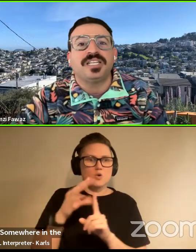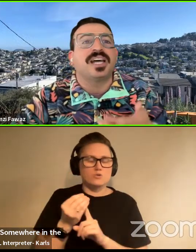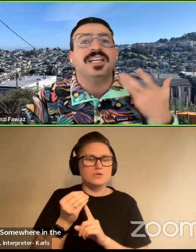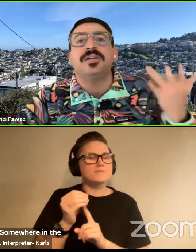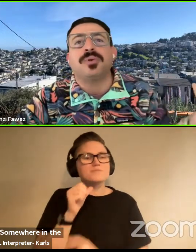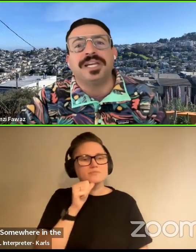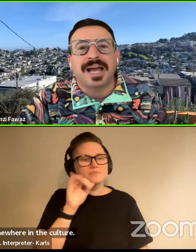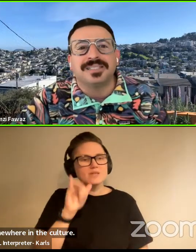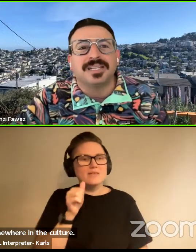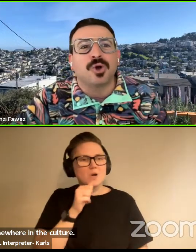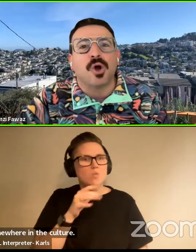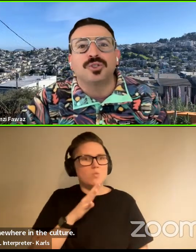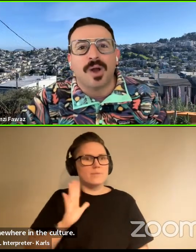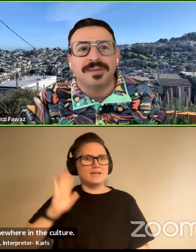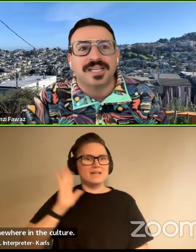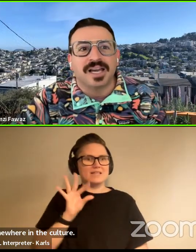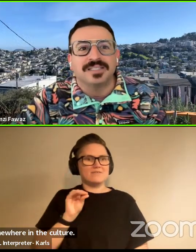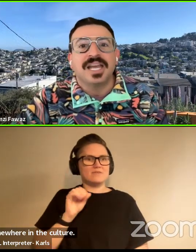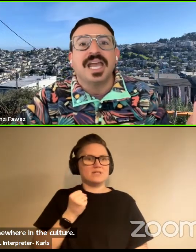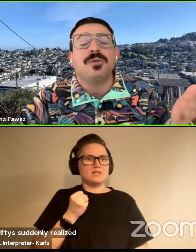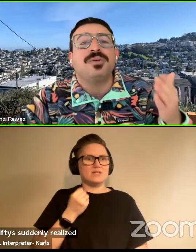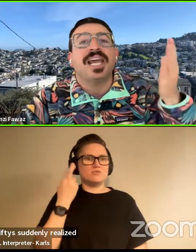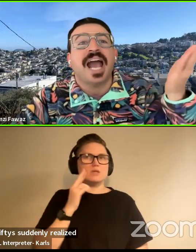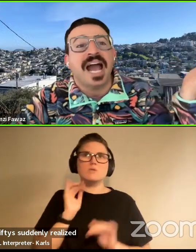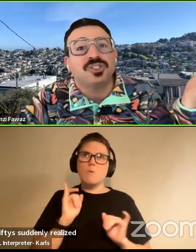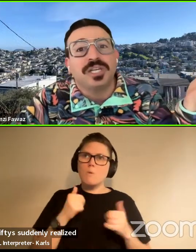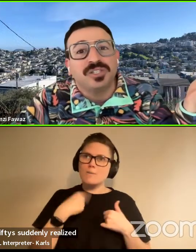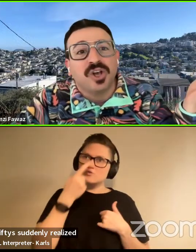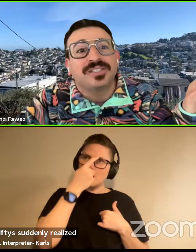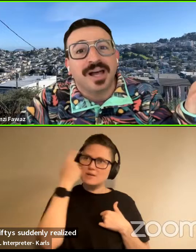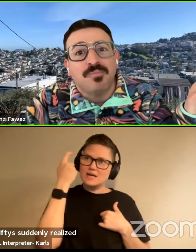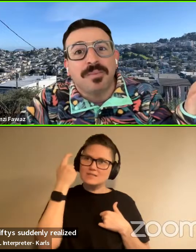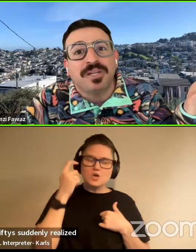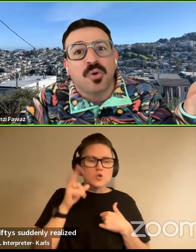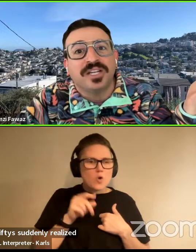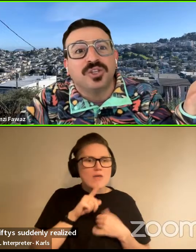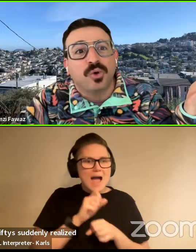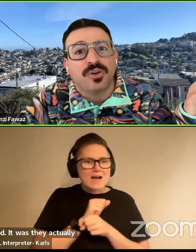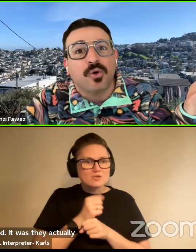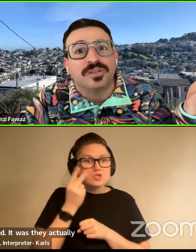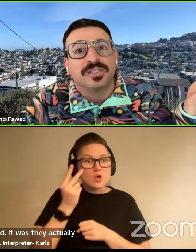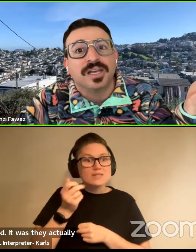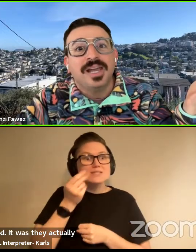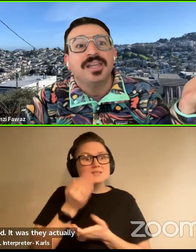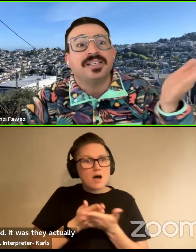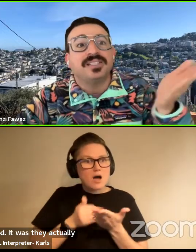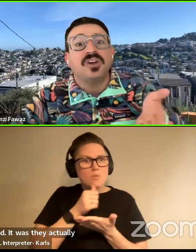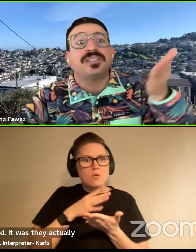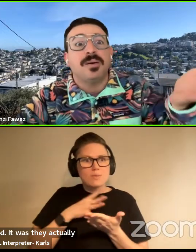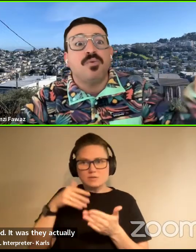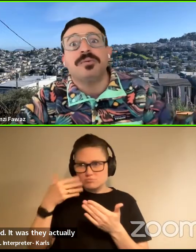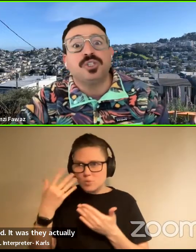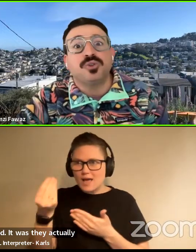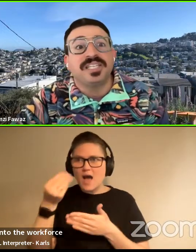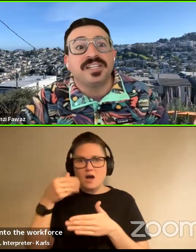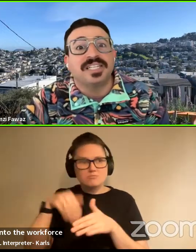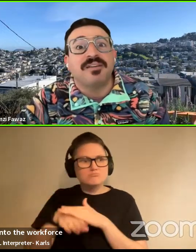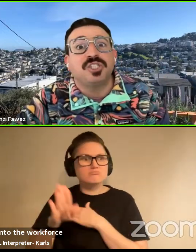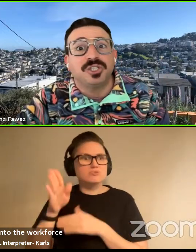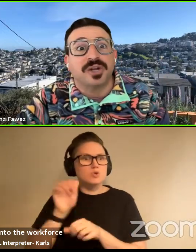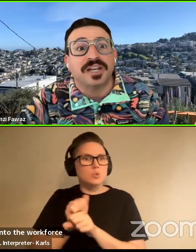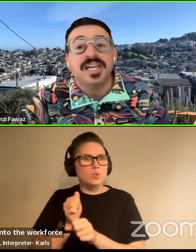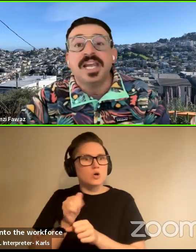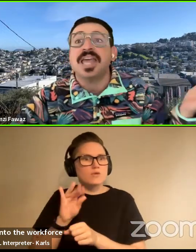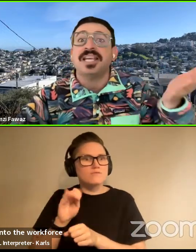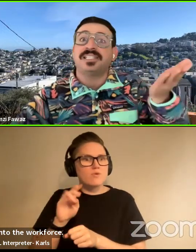women in the 50s suddenly realized that they were all traumatized. It was, they actually saw some women going into the workforce. They saw some women choosing